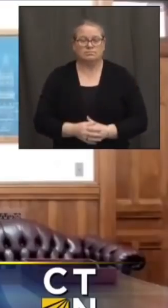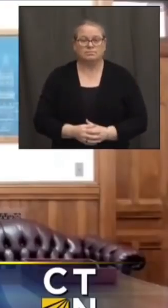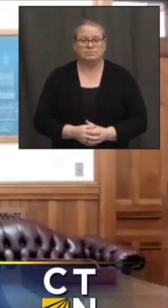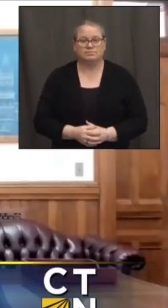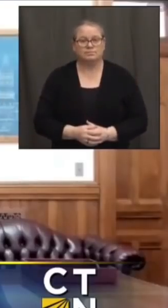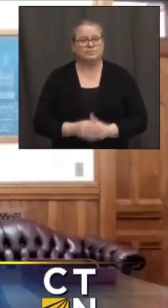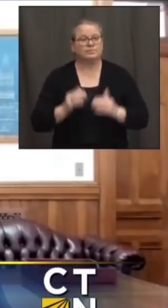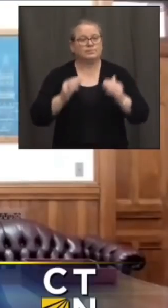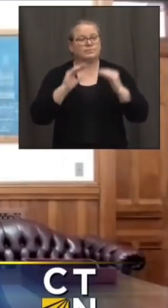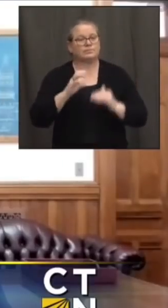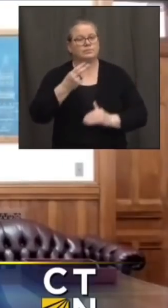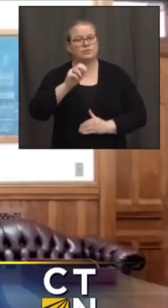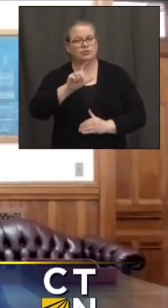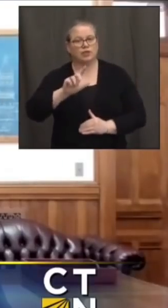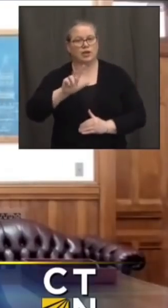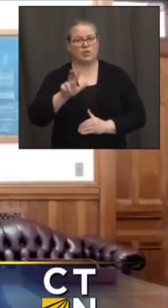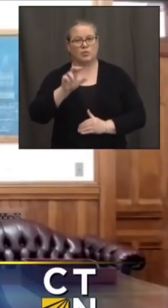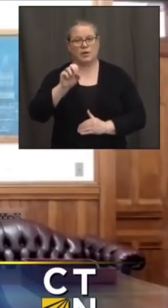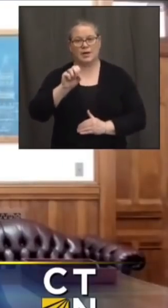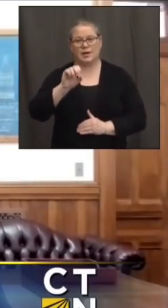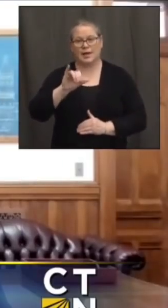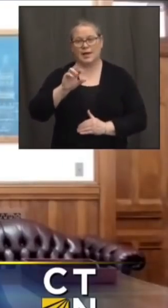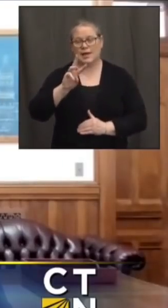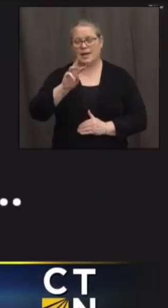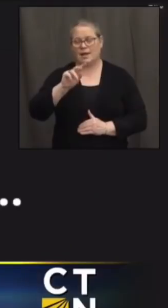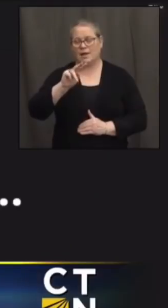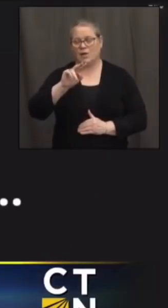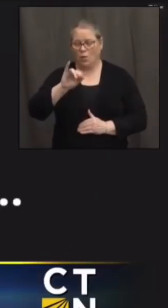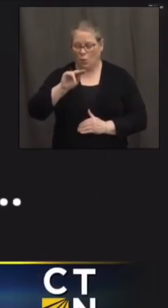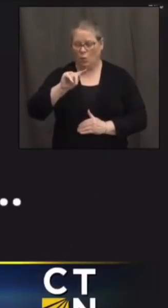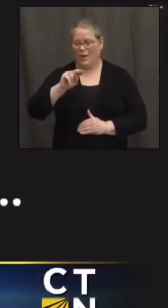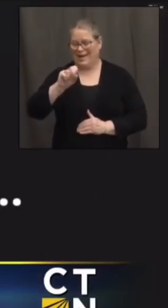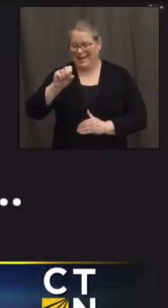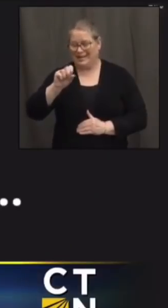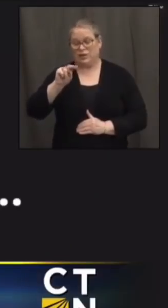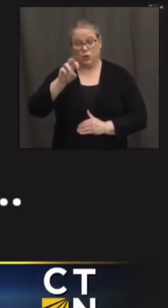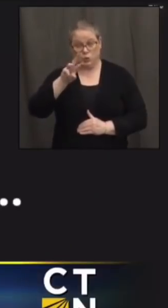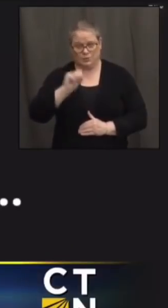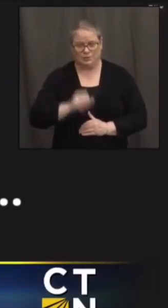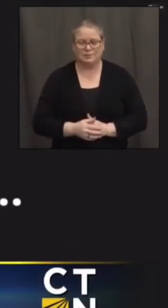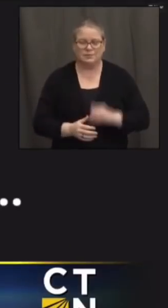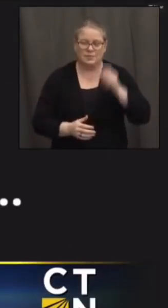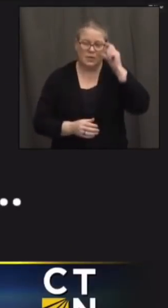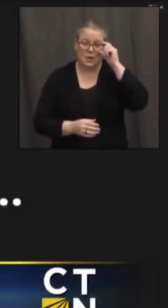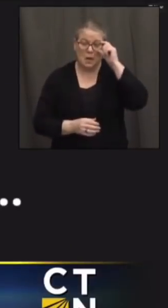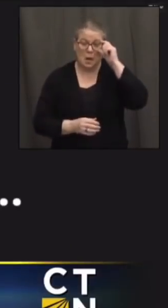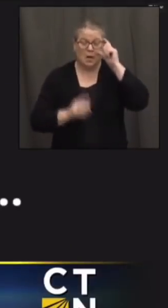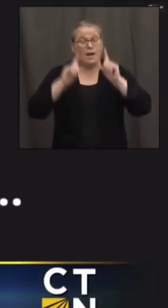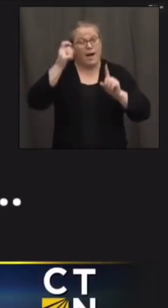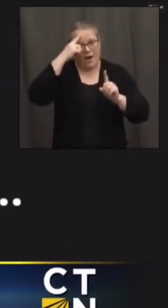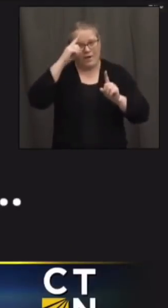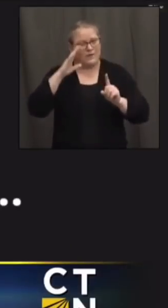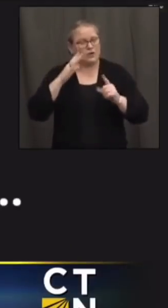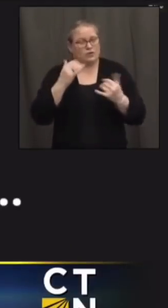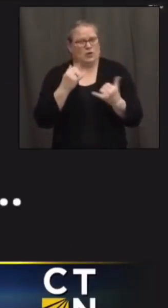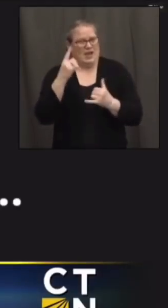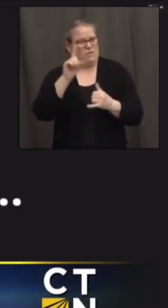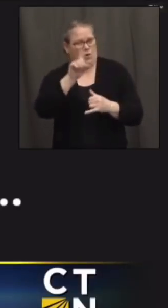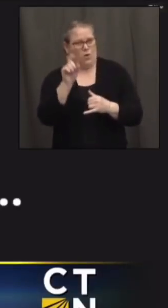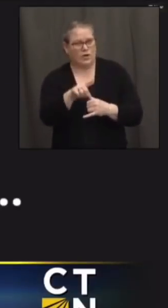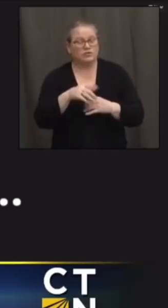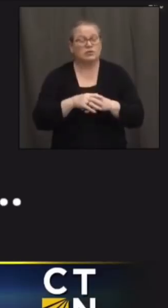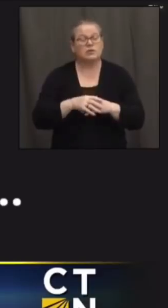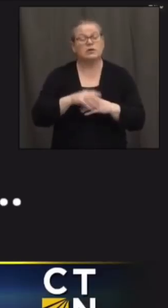channel three eyewitness news i guess just uh one question for me today you know for the health conditions for